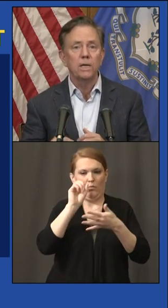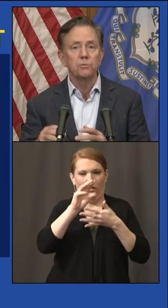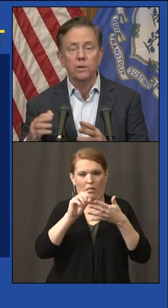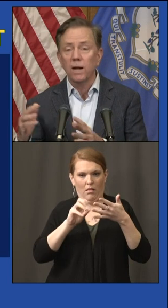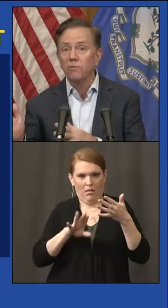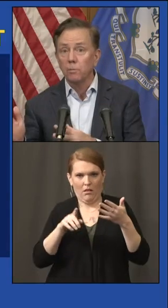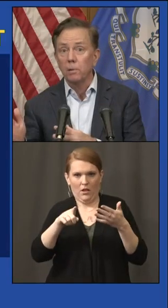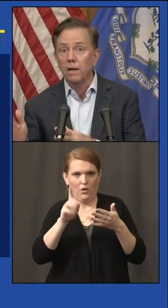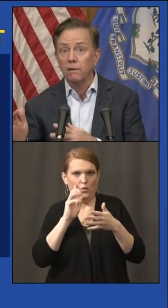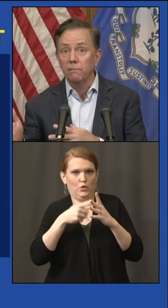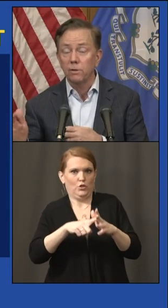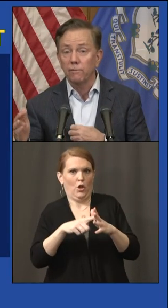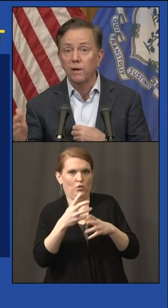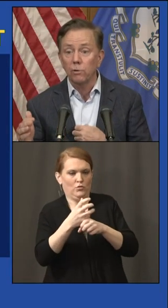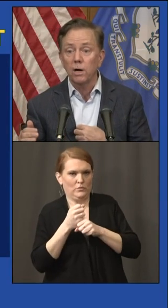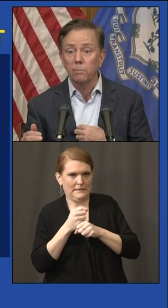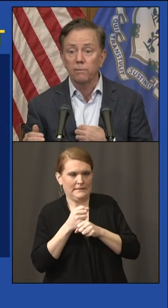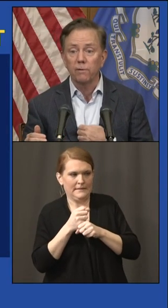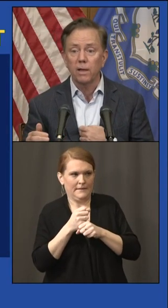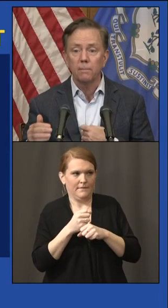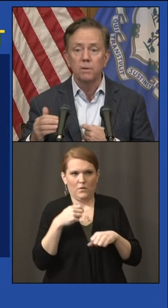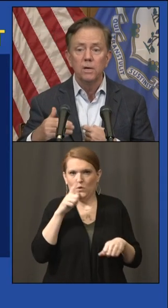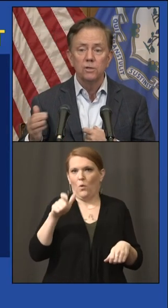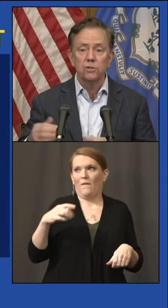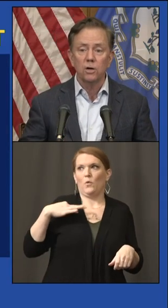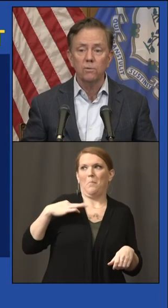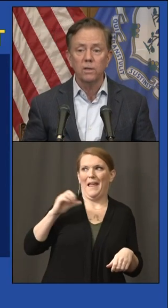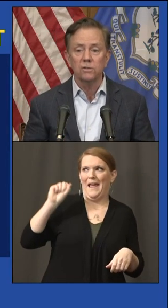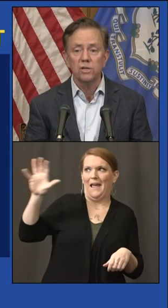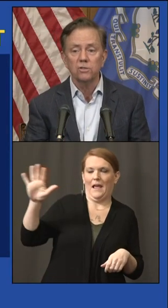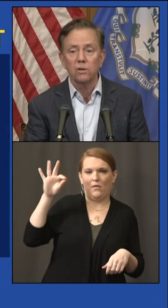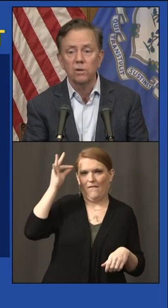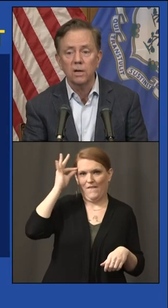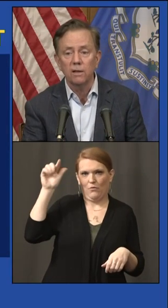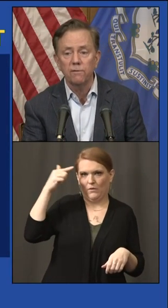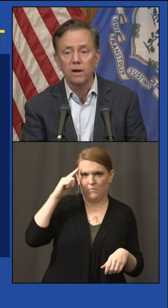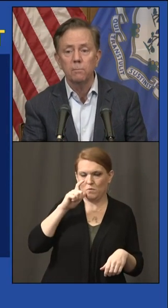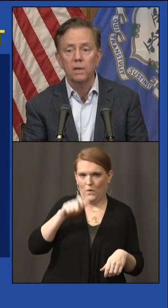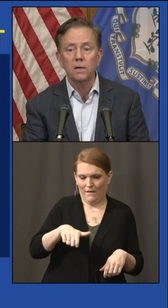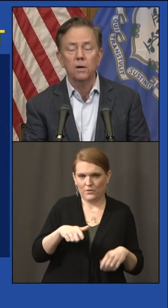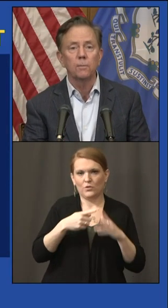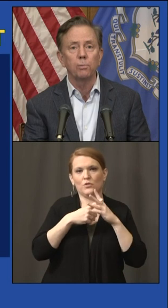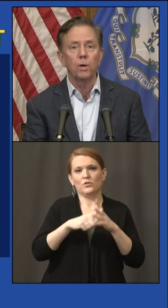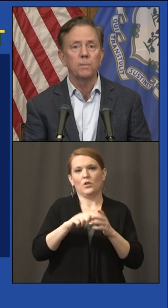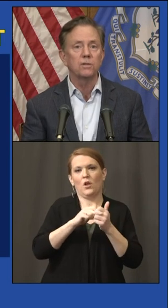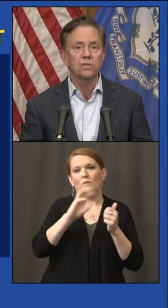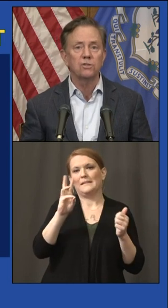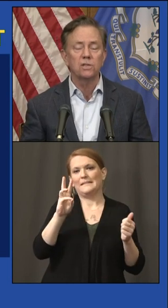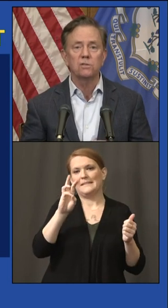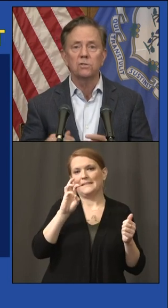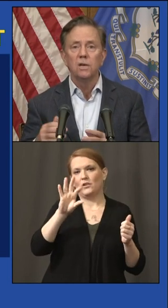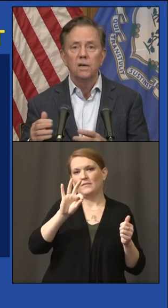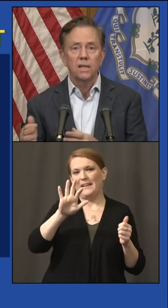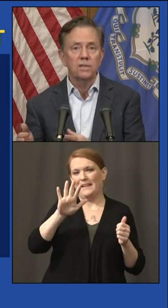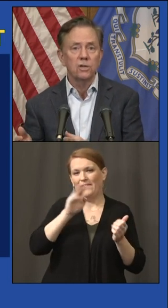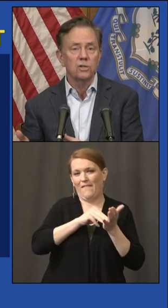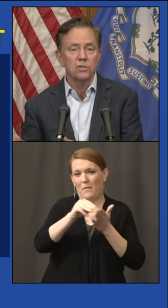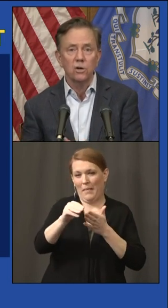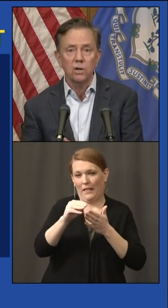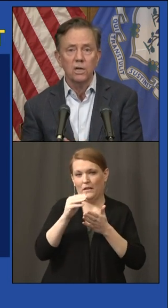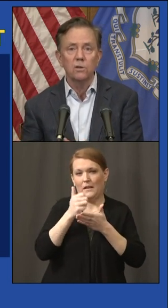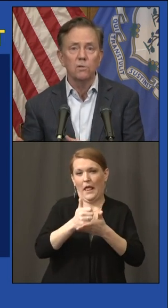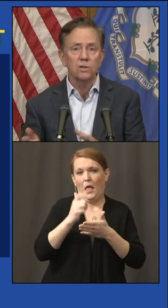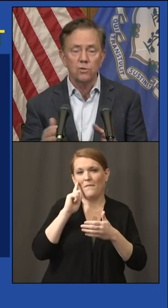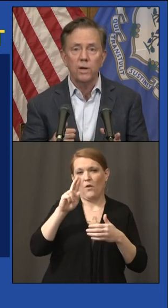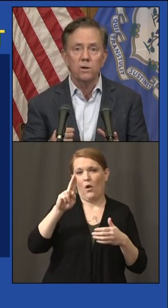At least we don't have to apply it to the federal government for them. Starting with 695 million unemployment assistance. That's going